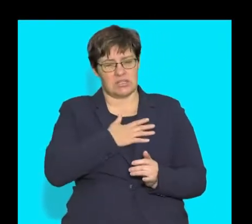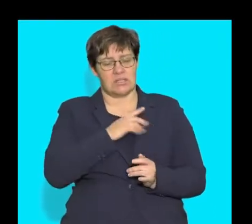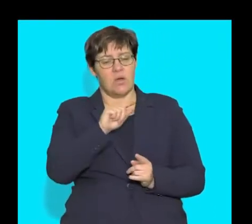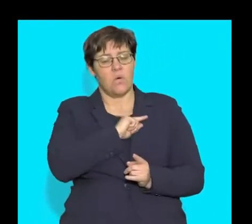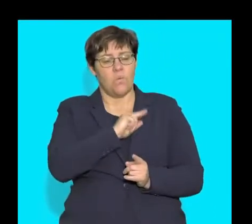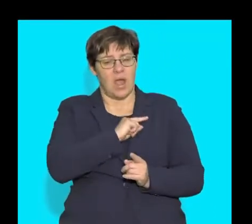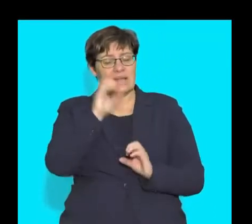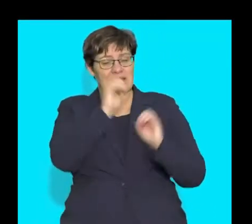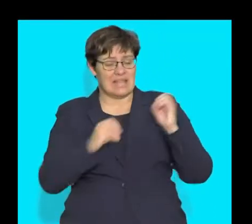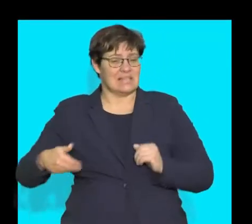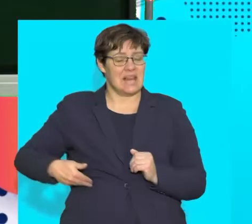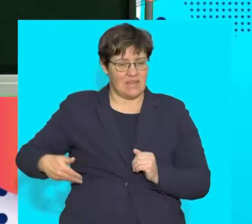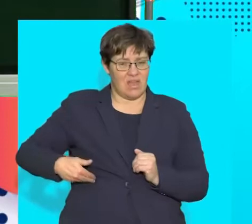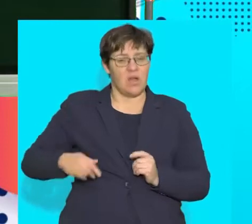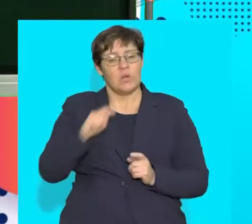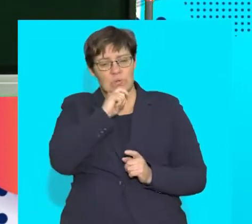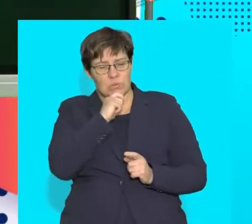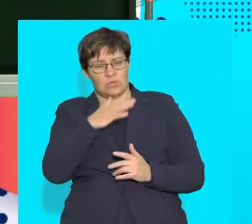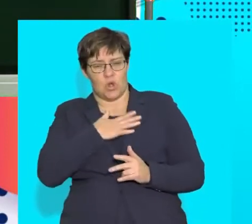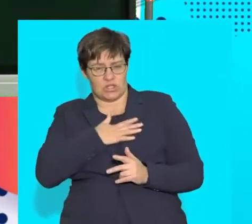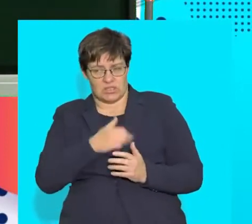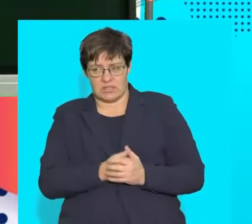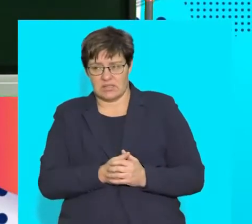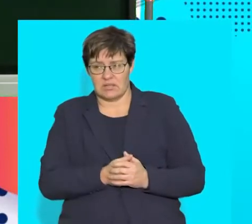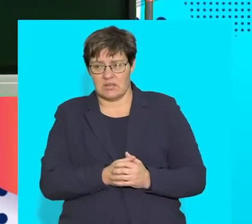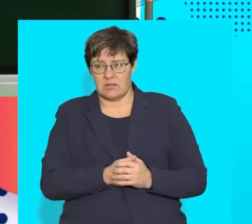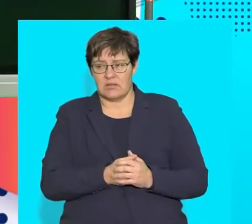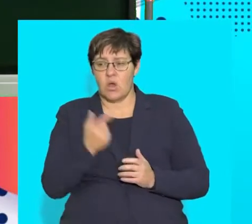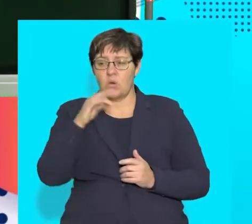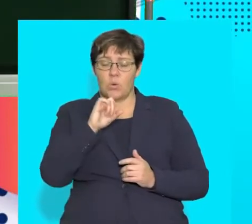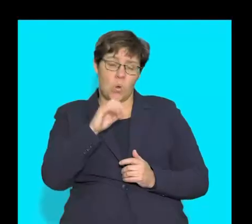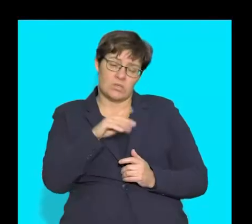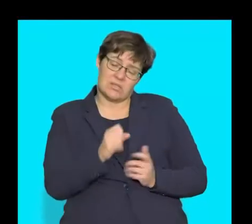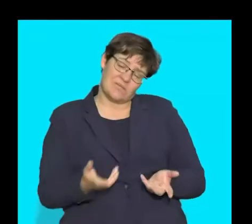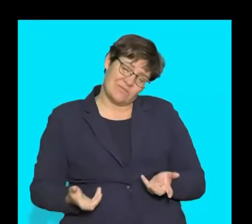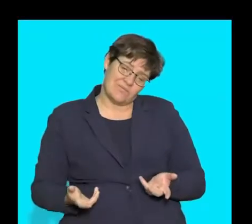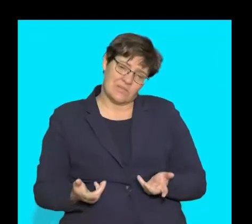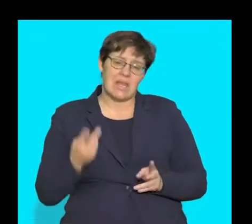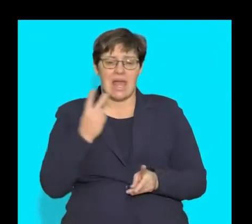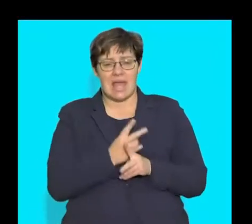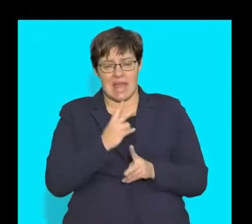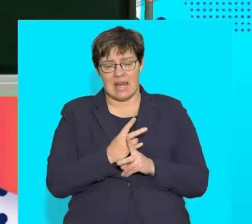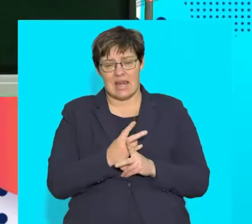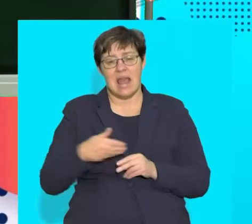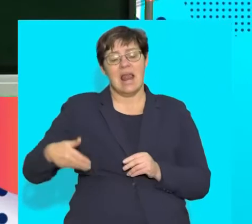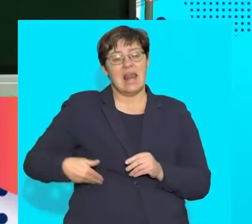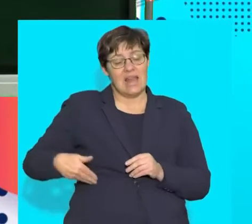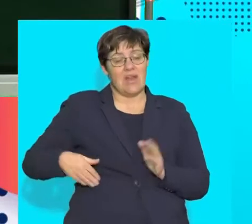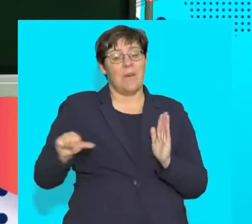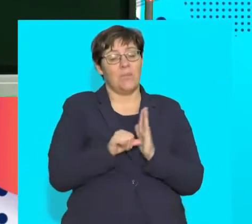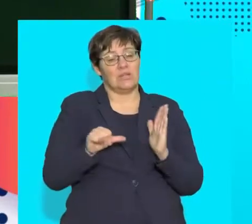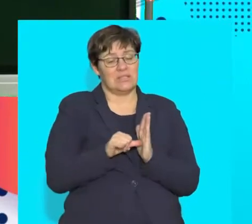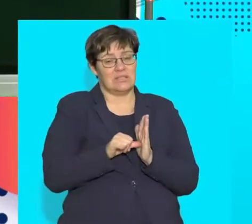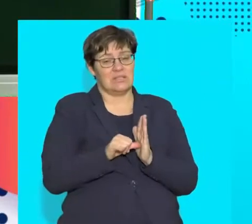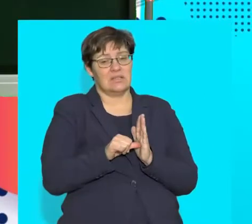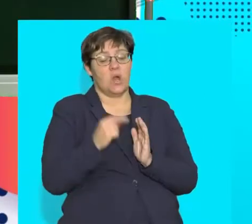less oxygen because, obviously, the cells in the liver use some oxygen. Glucose. Again, remember that